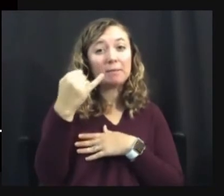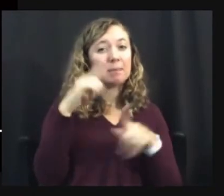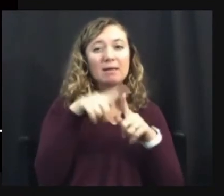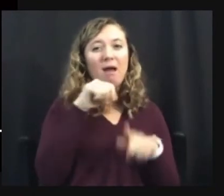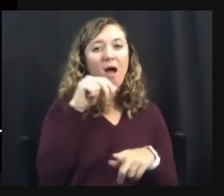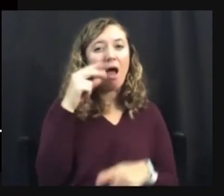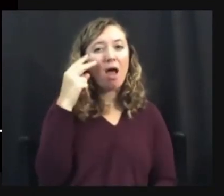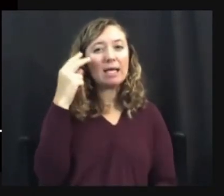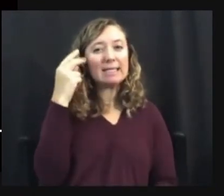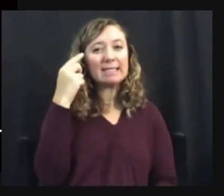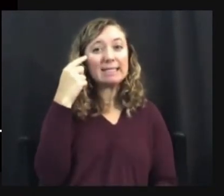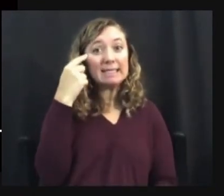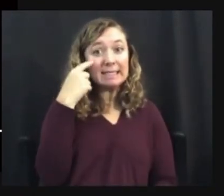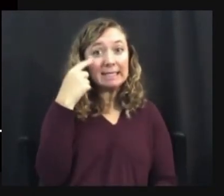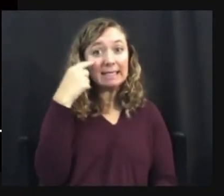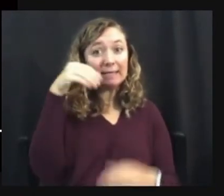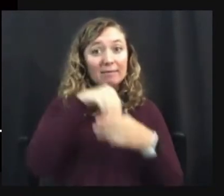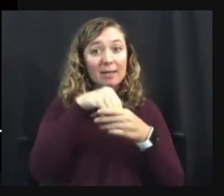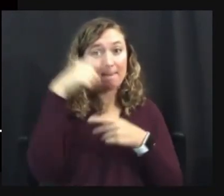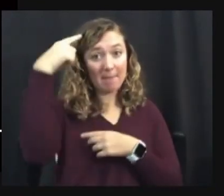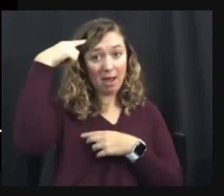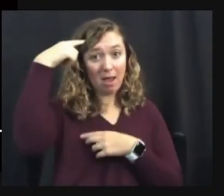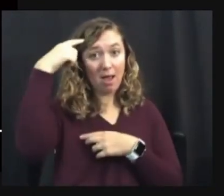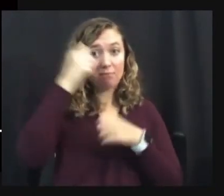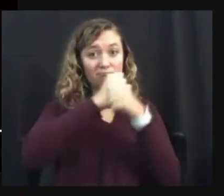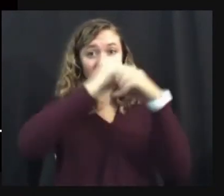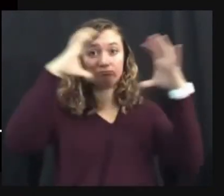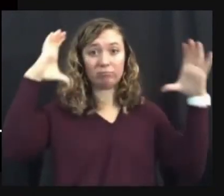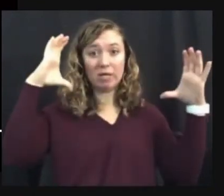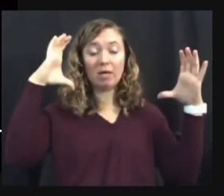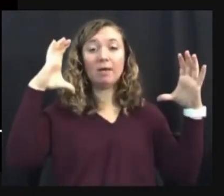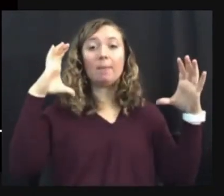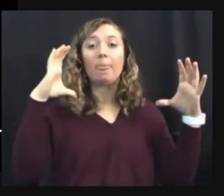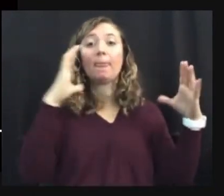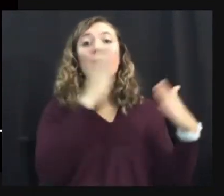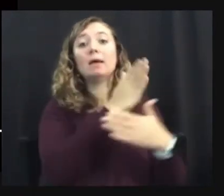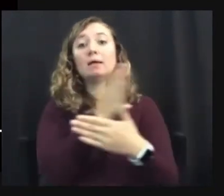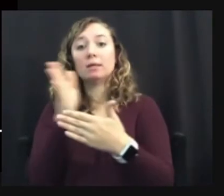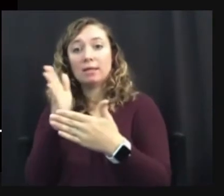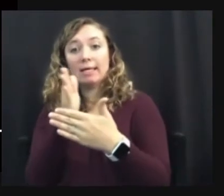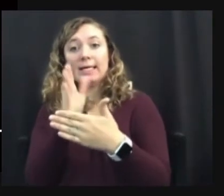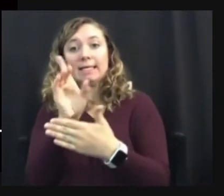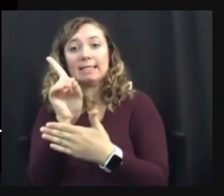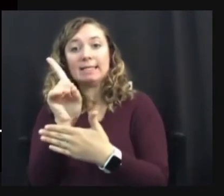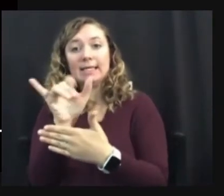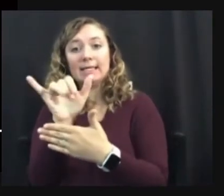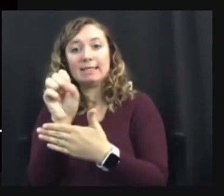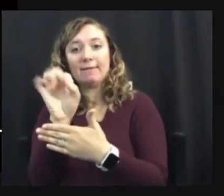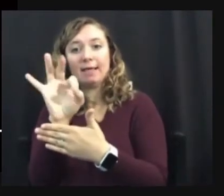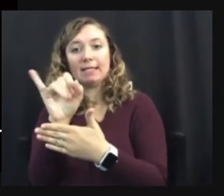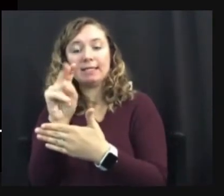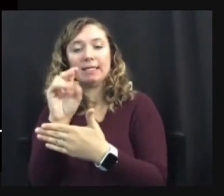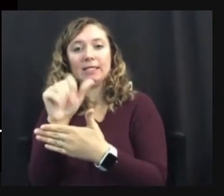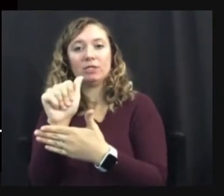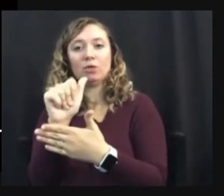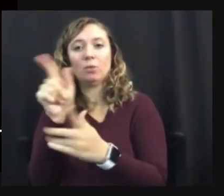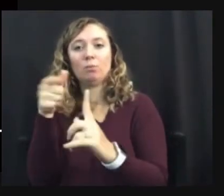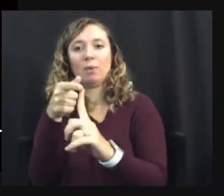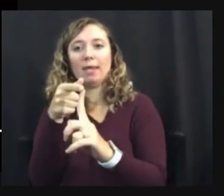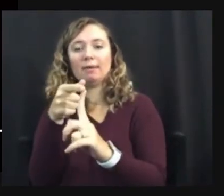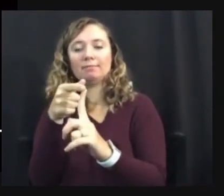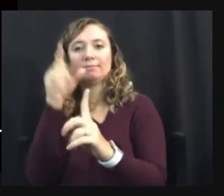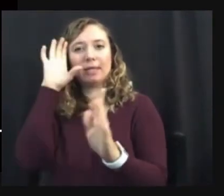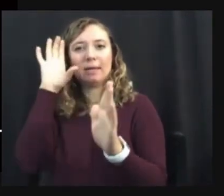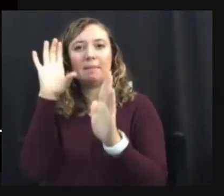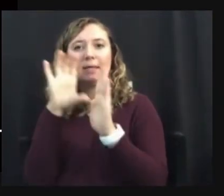the horse in your mind. Dysphantasia is when, when the image is